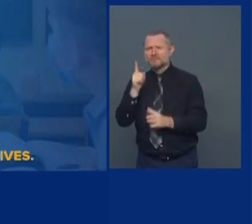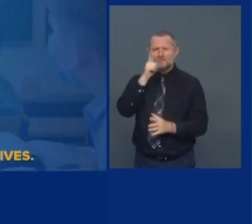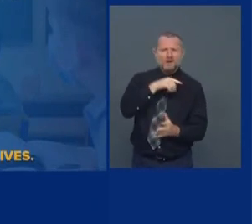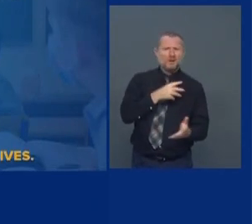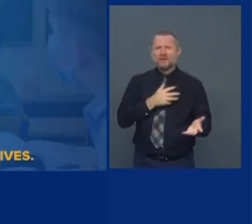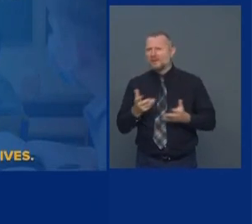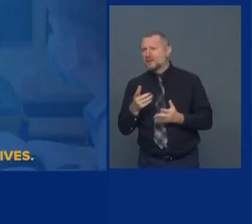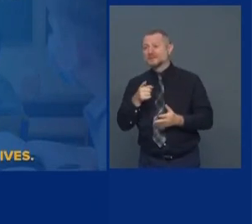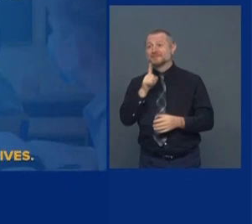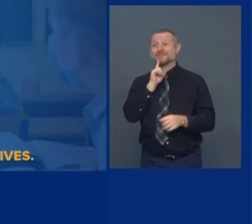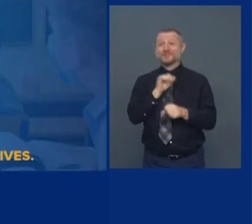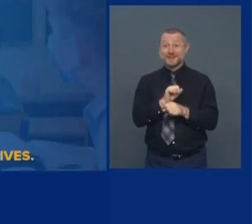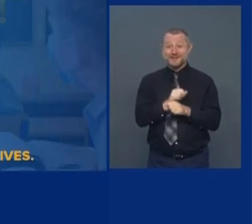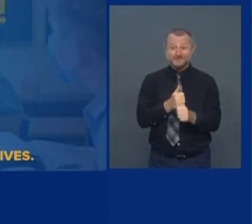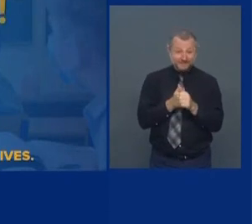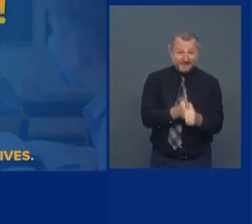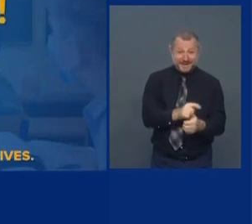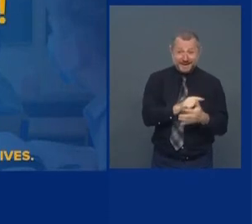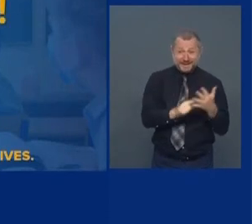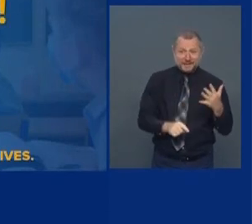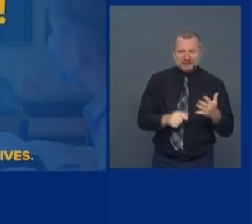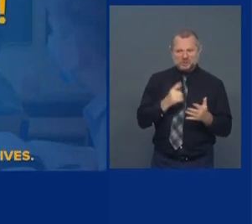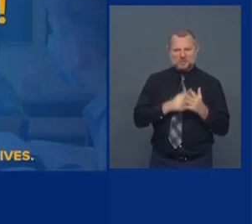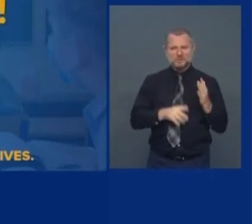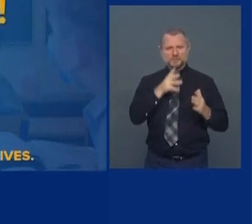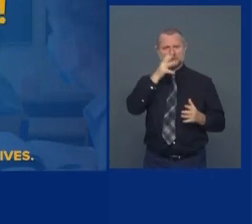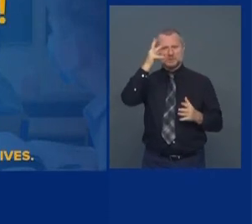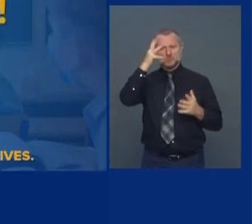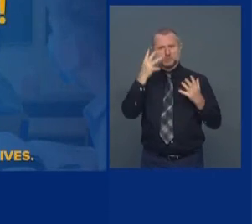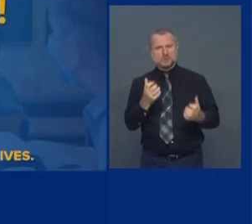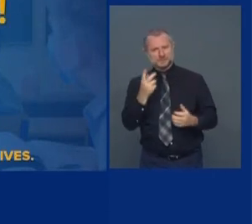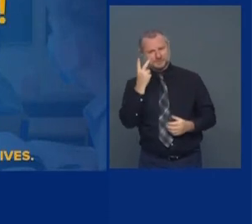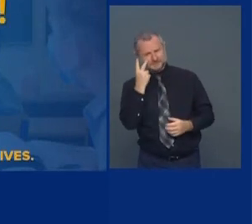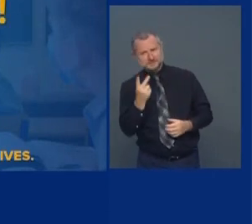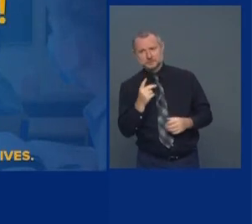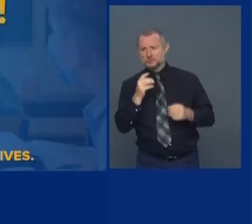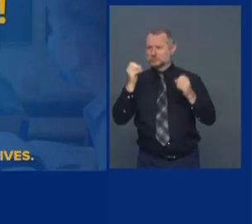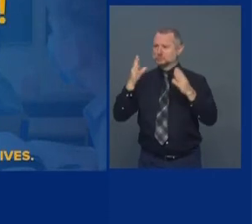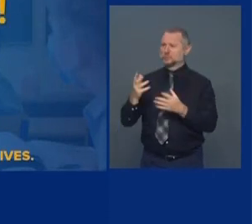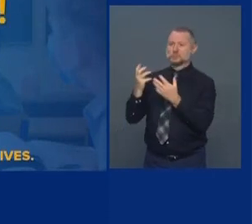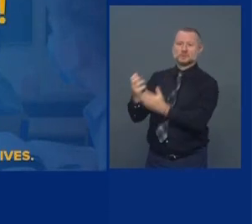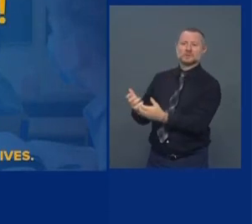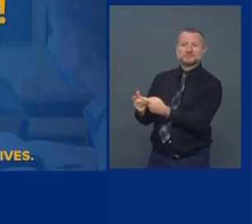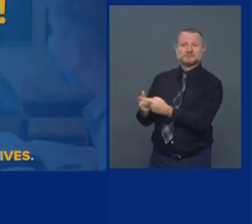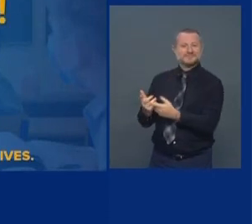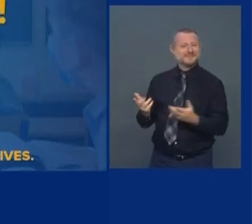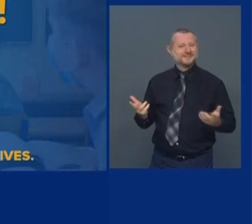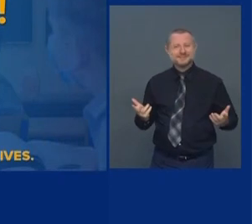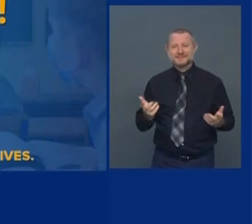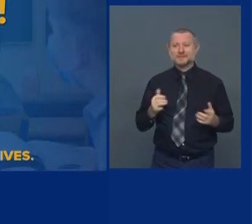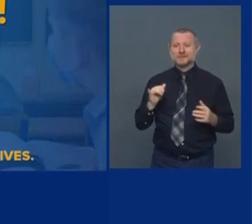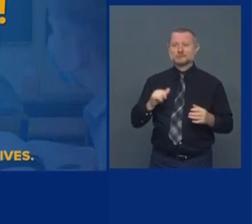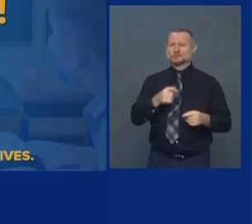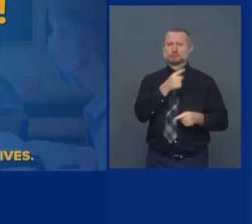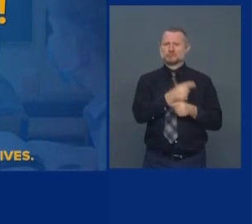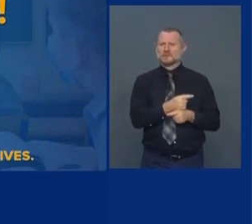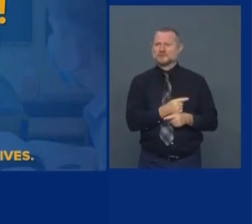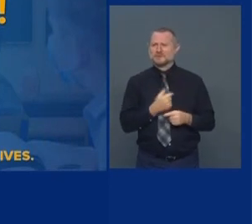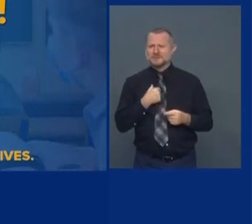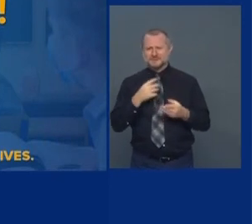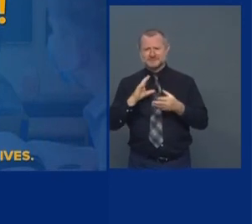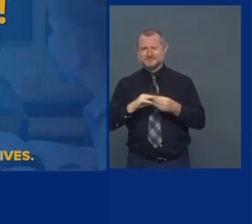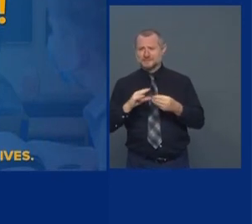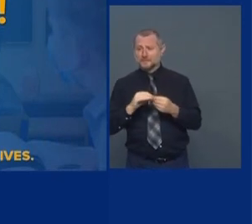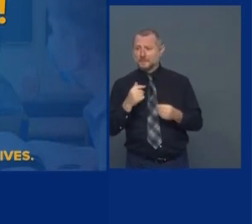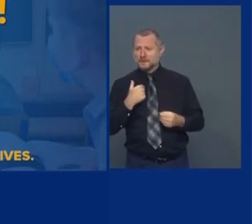That's what parents want to know. And that's what teachers want to know. And they're right. I said from day one, I'm with the parents